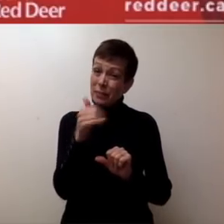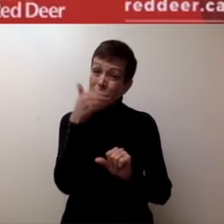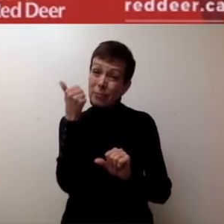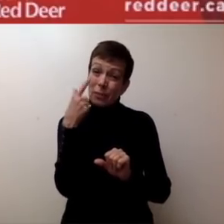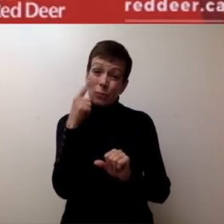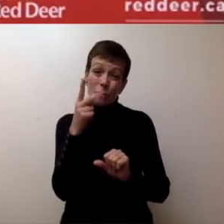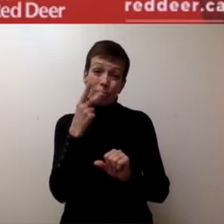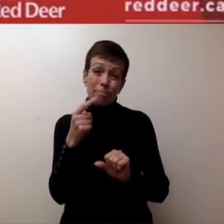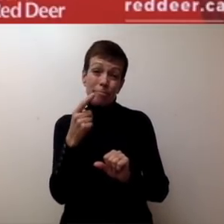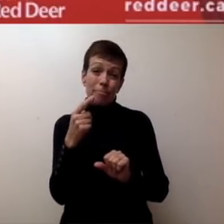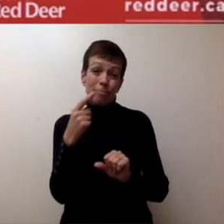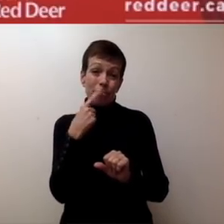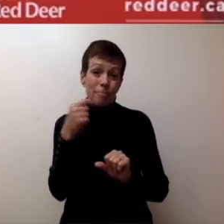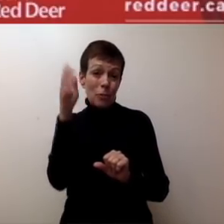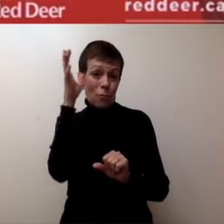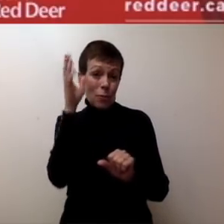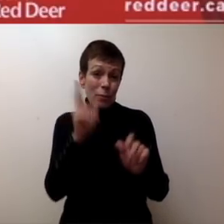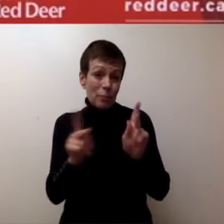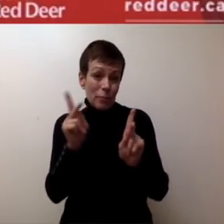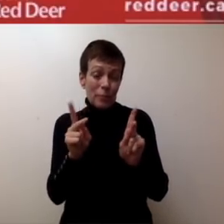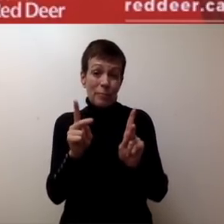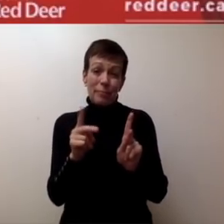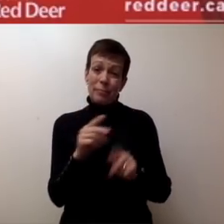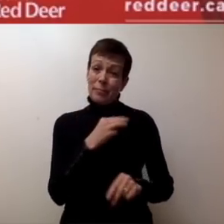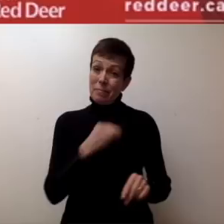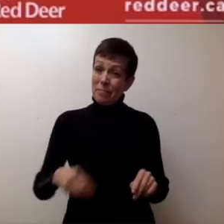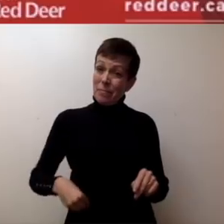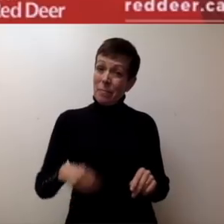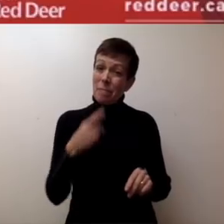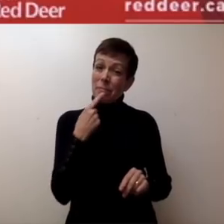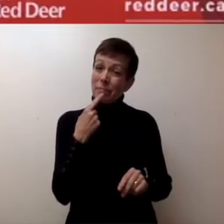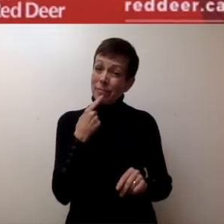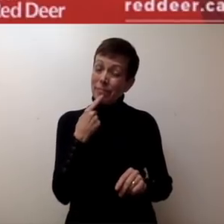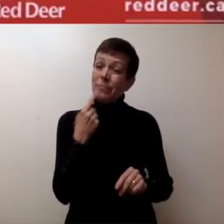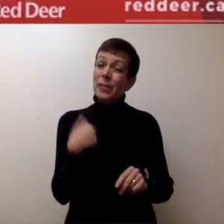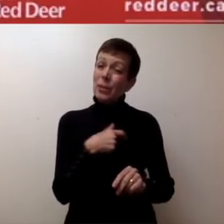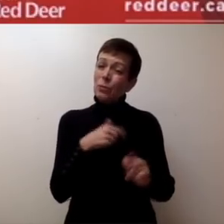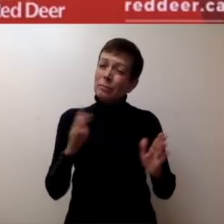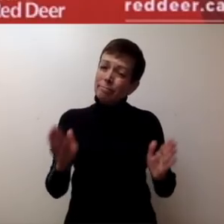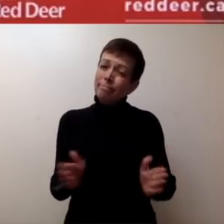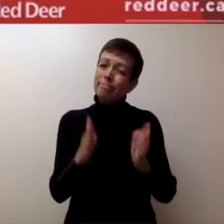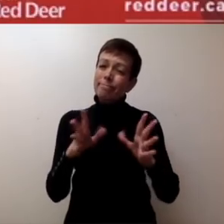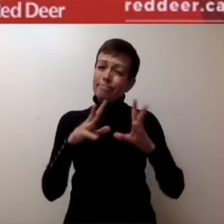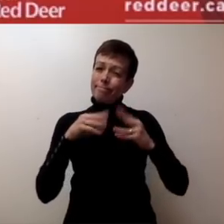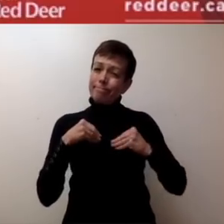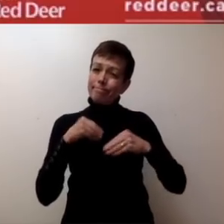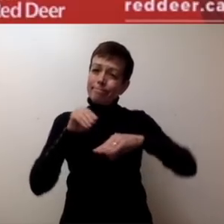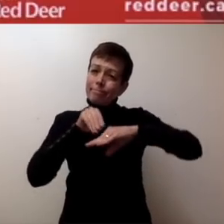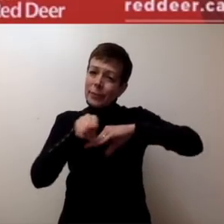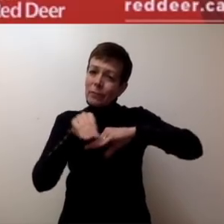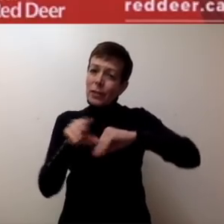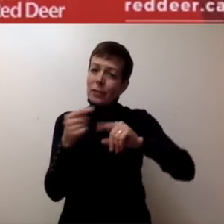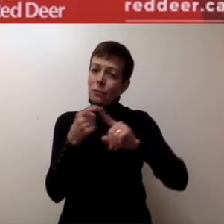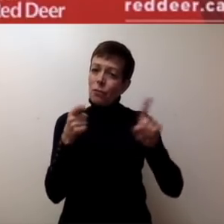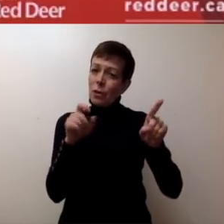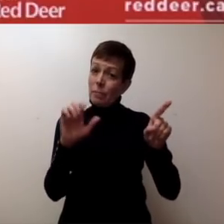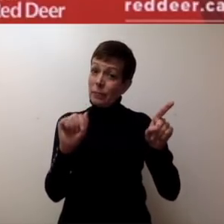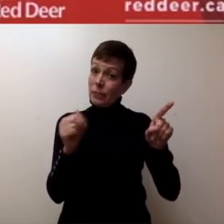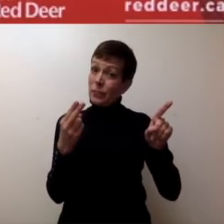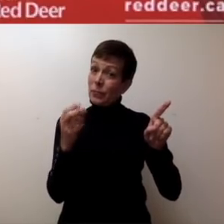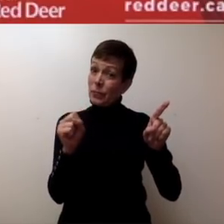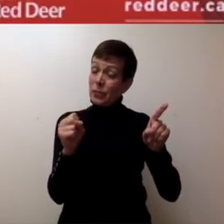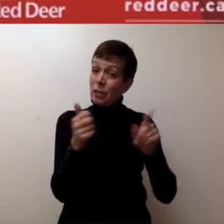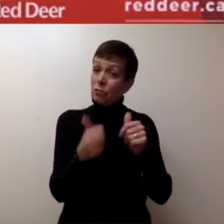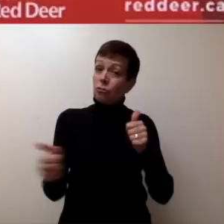as the Mayor said, we continue to implore you to take this direction from the Chief Medical Officer of Health as seriously as we are.